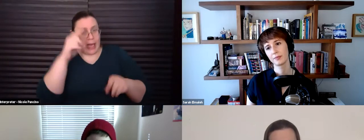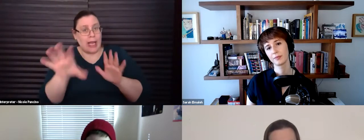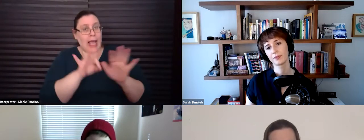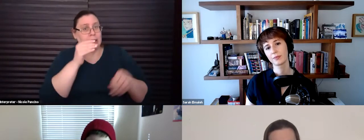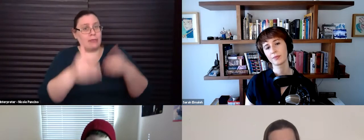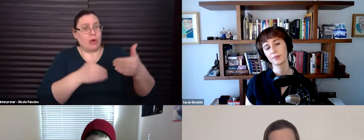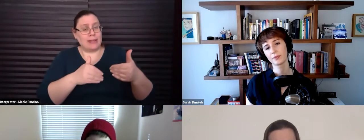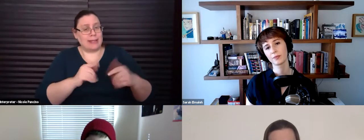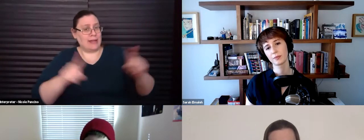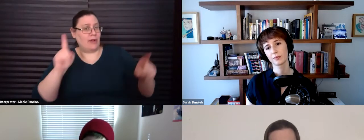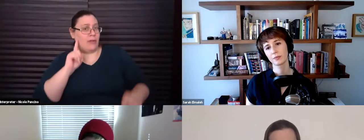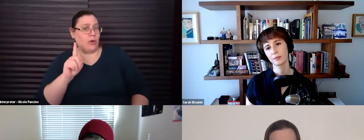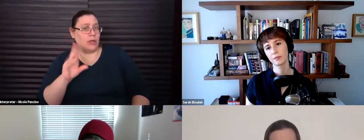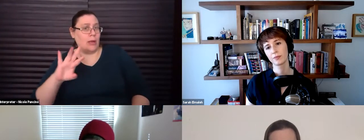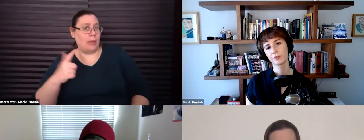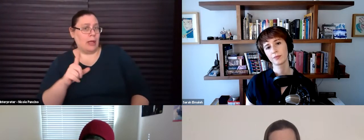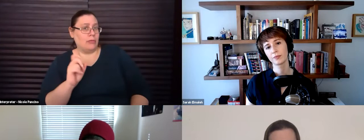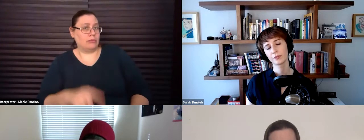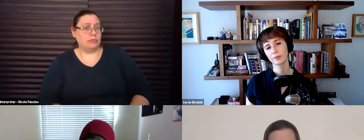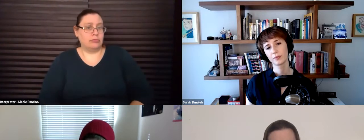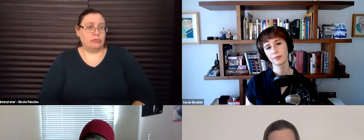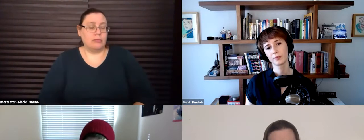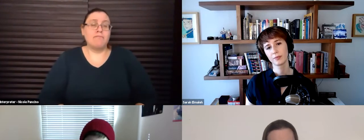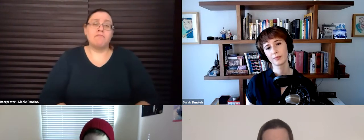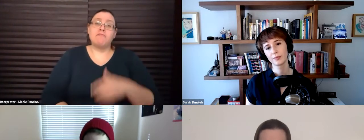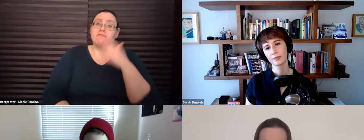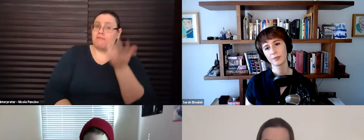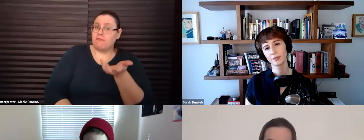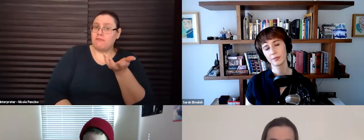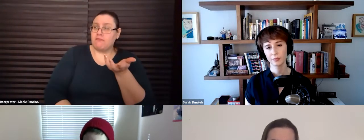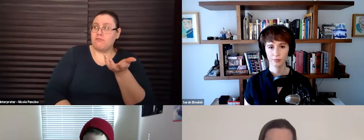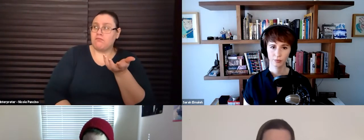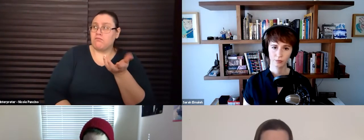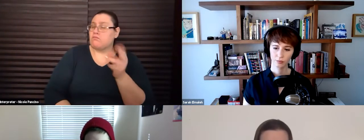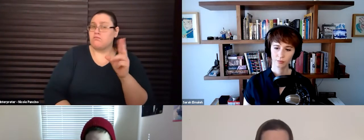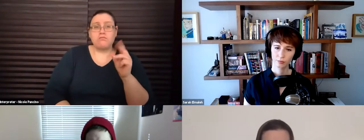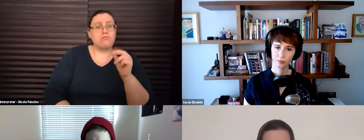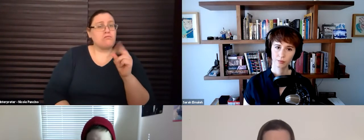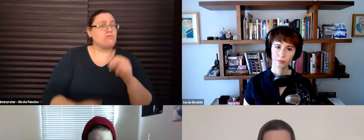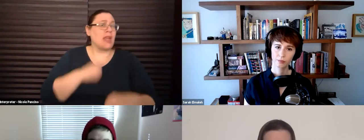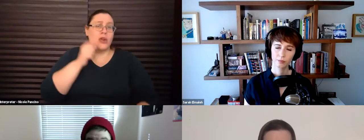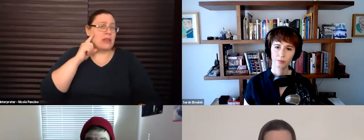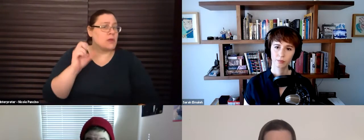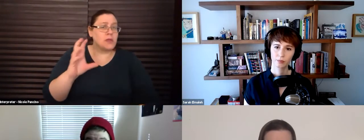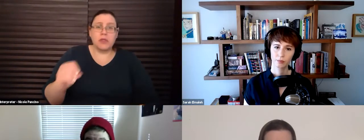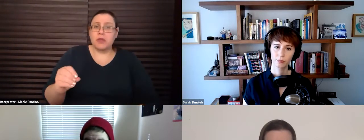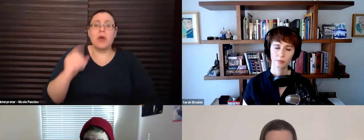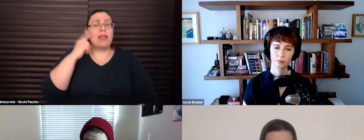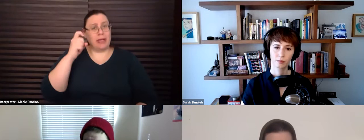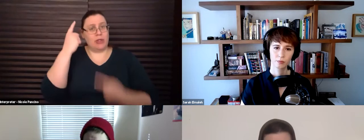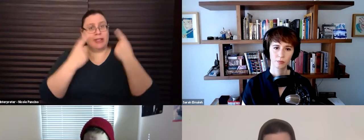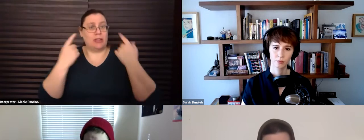much for the dubbing space? Um, I don't think so. I think there does have to be consideration now,